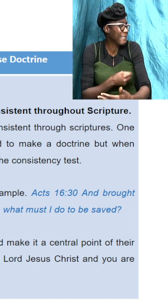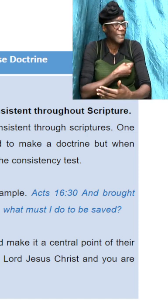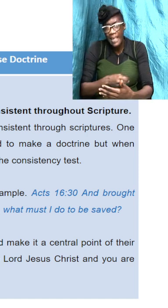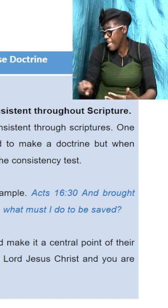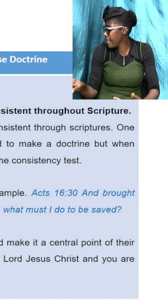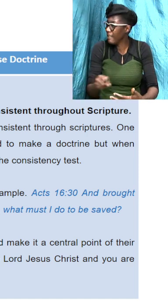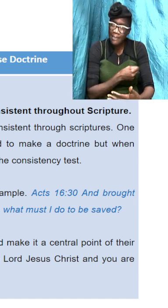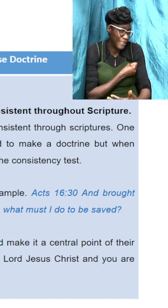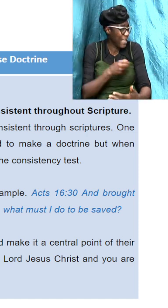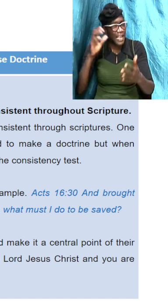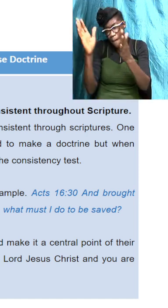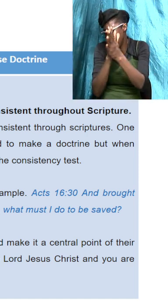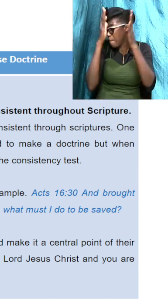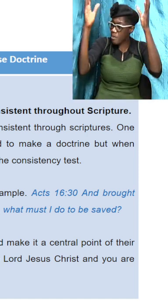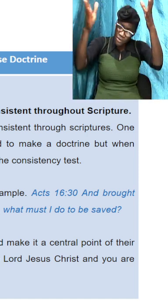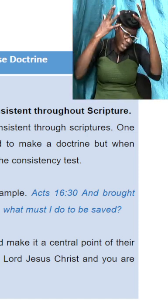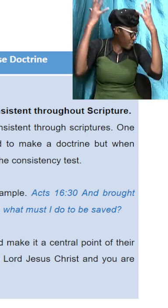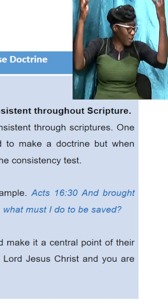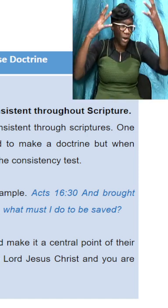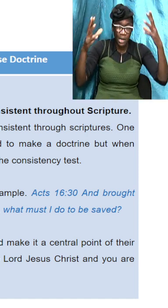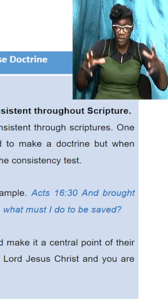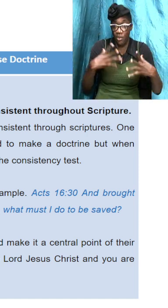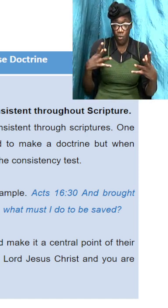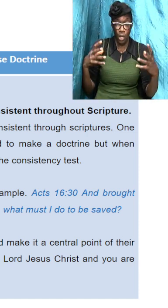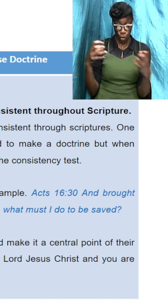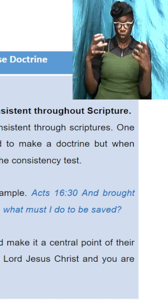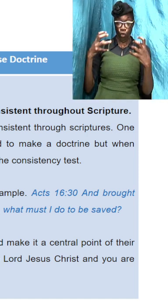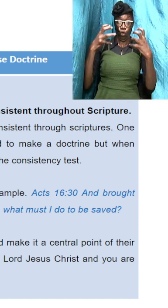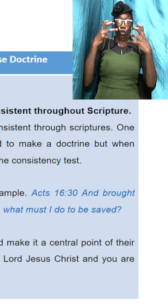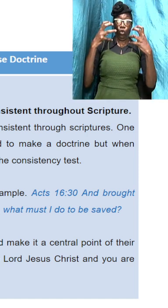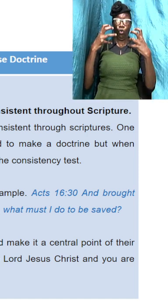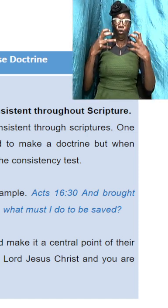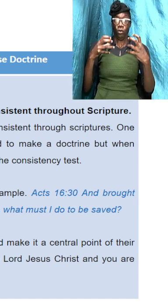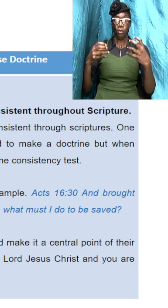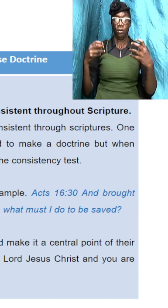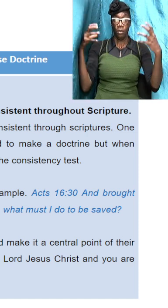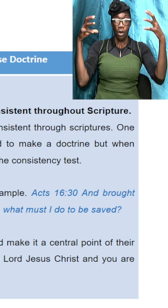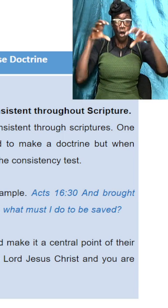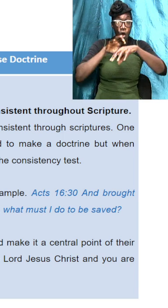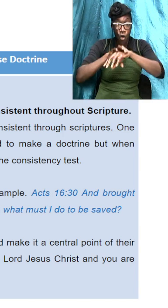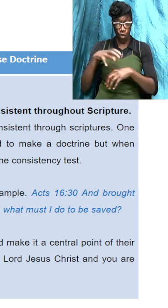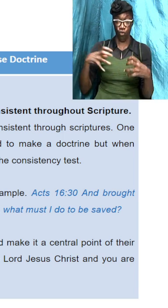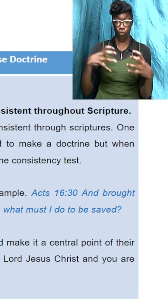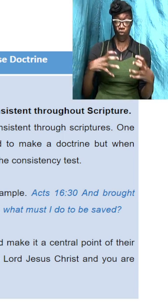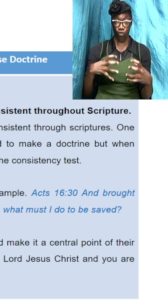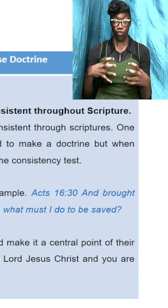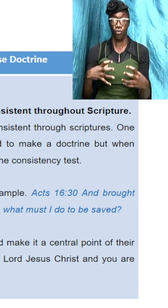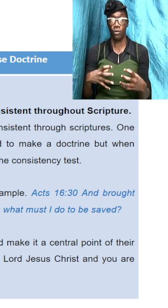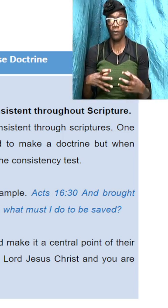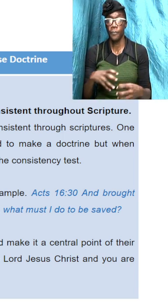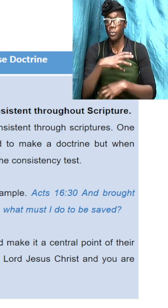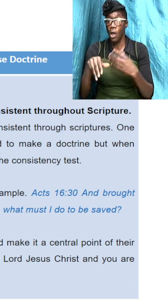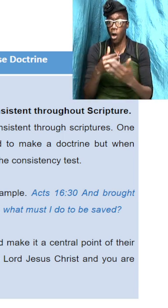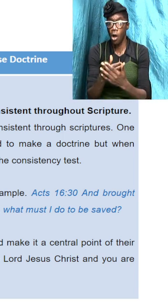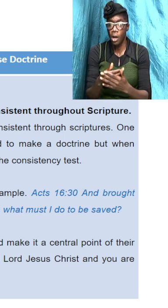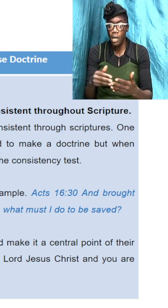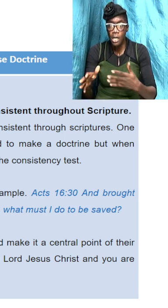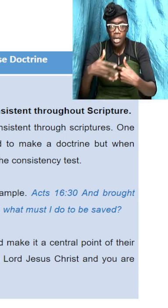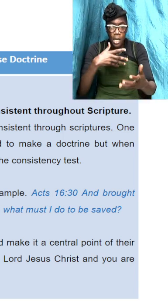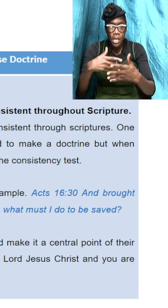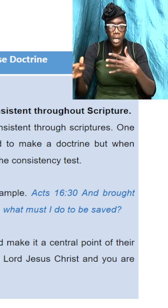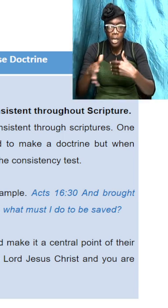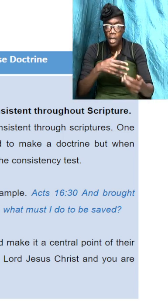earthquake the jailer was asleep and all the bands were loose and the gates were open